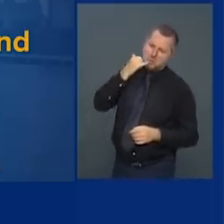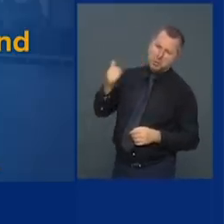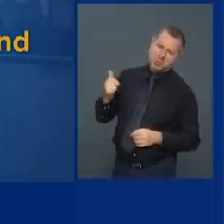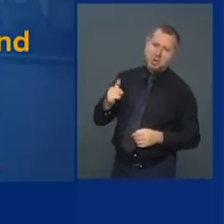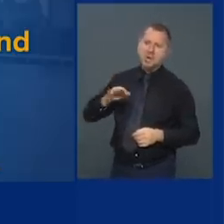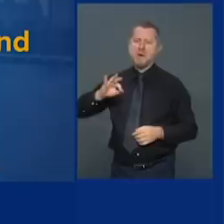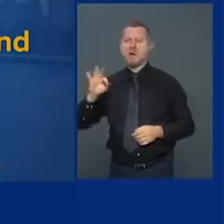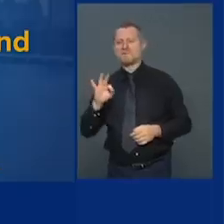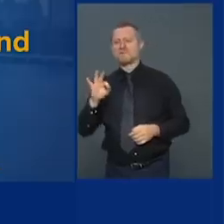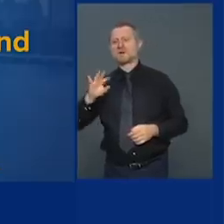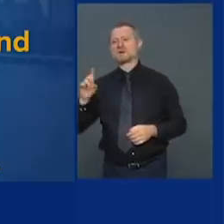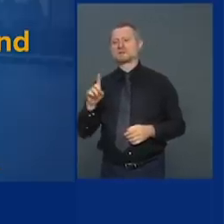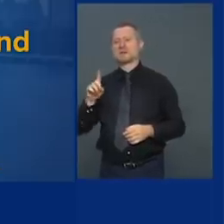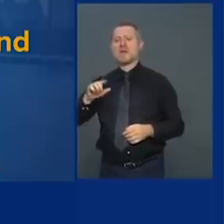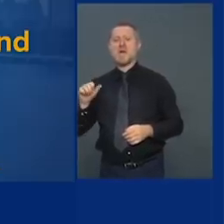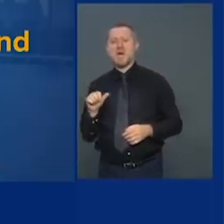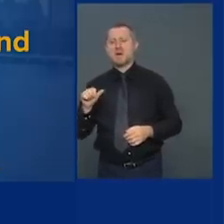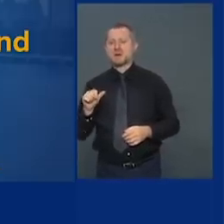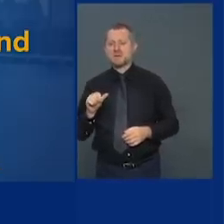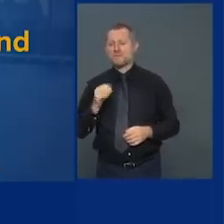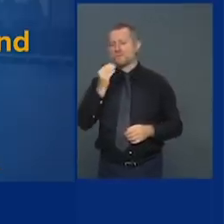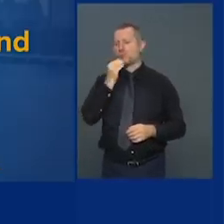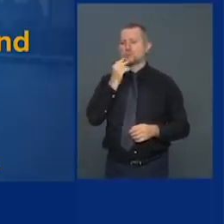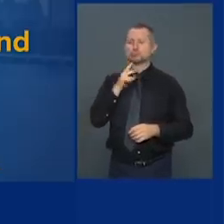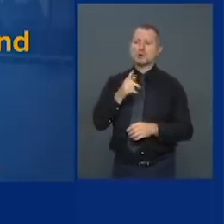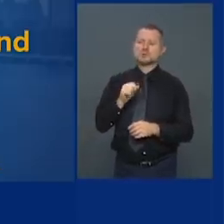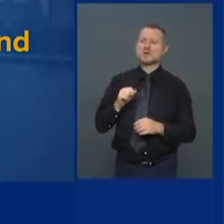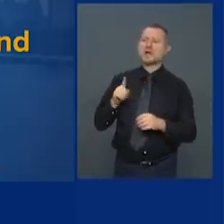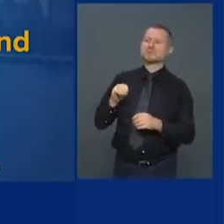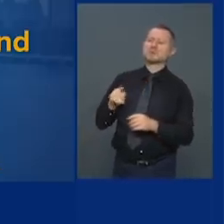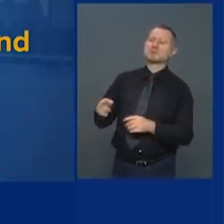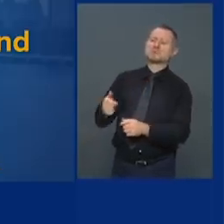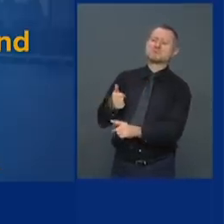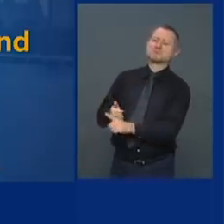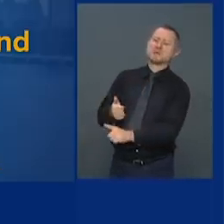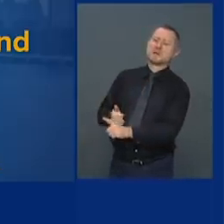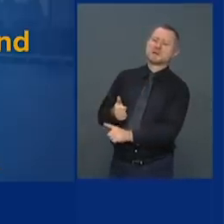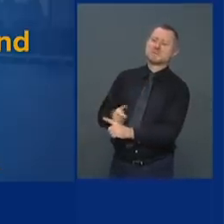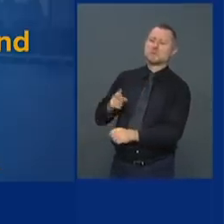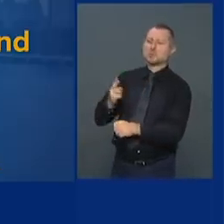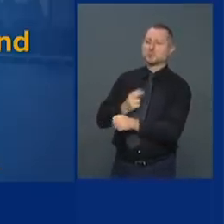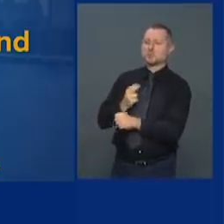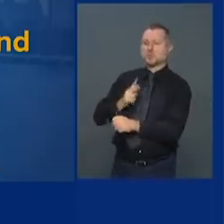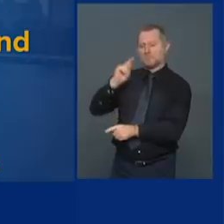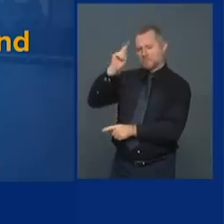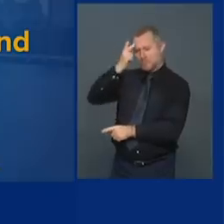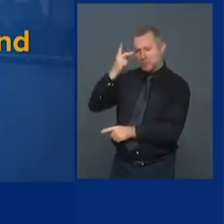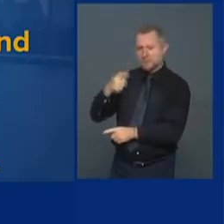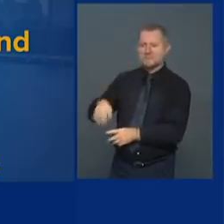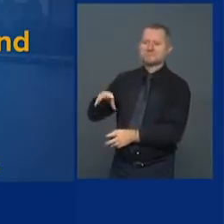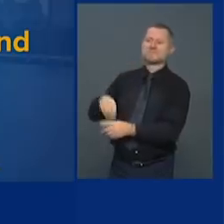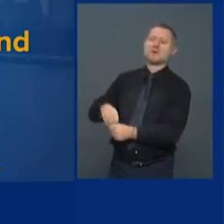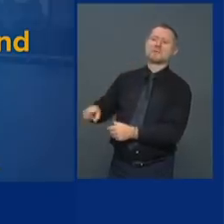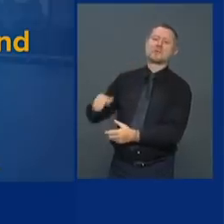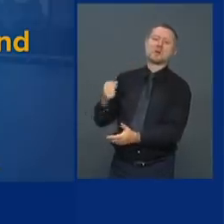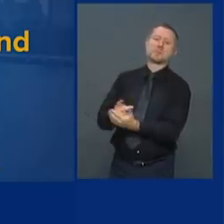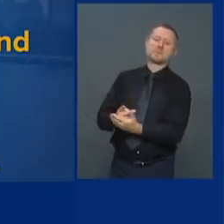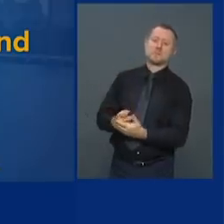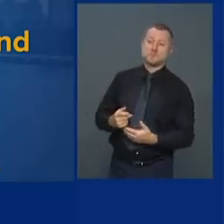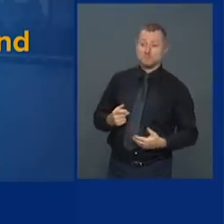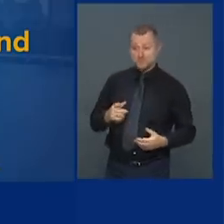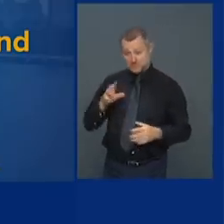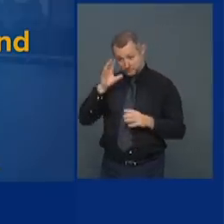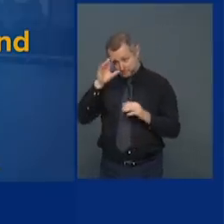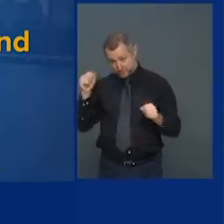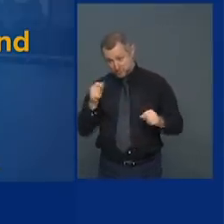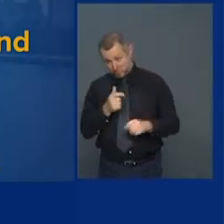the FDA is being political on their approval process president accuses FDA of being